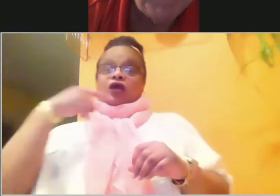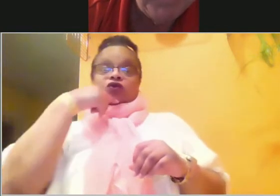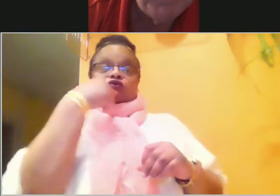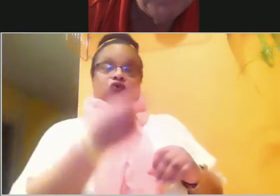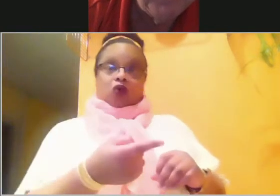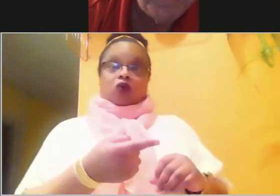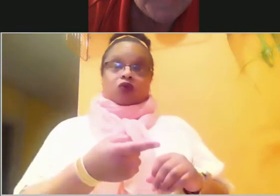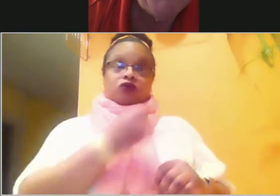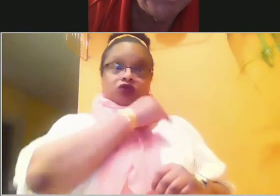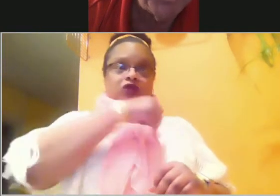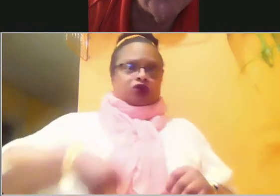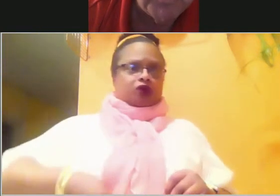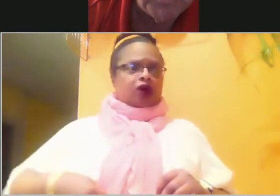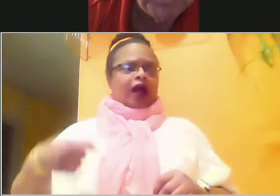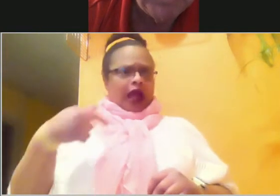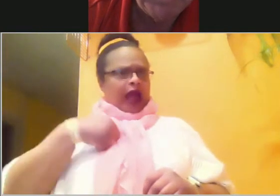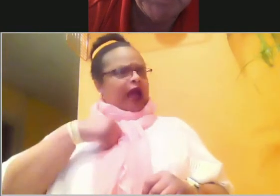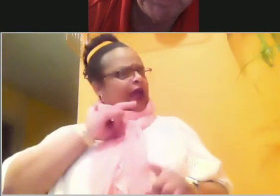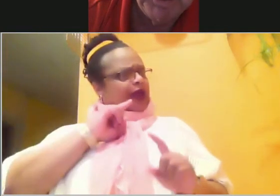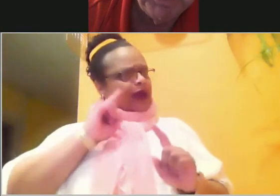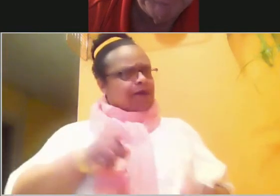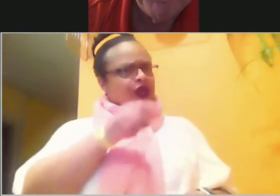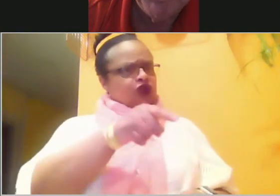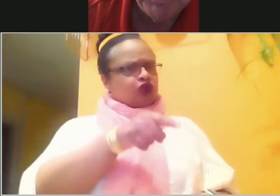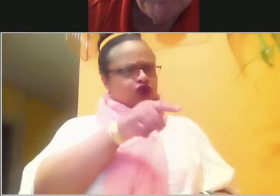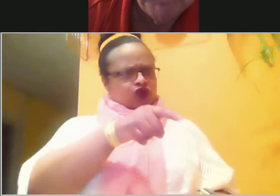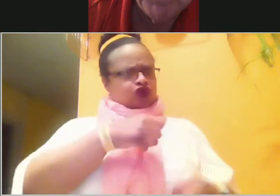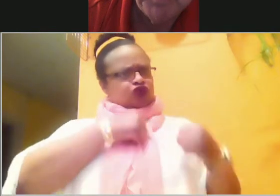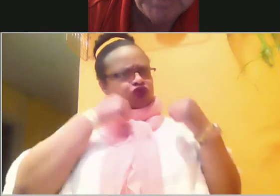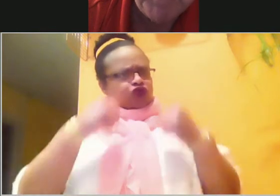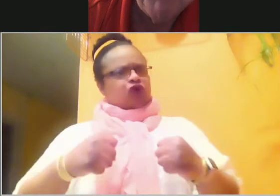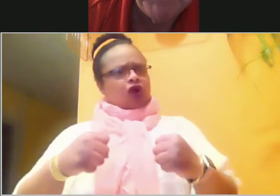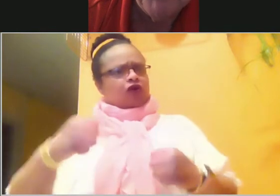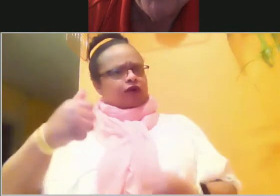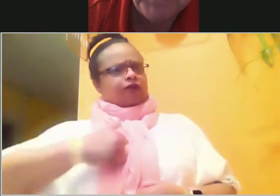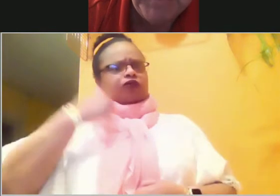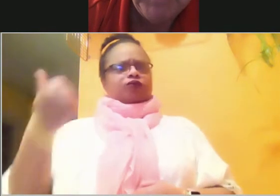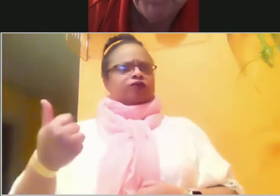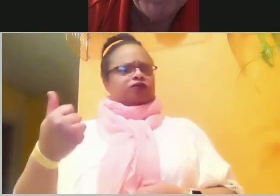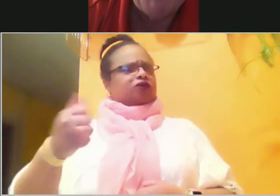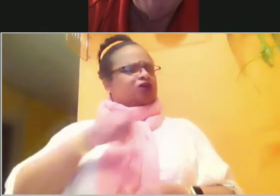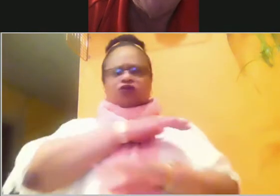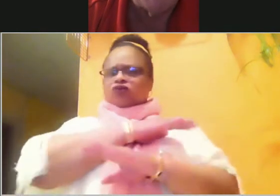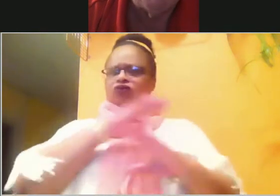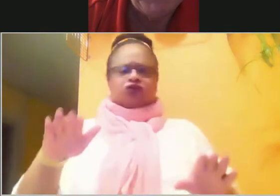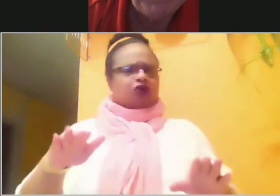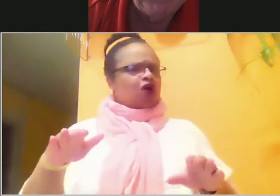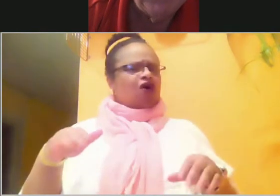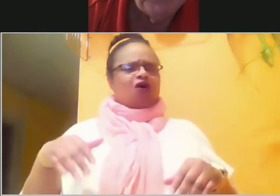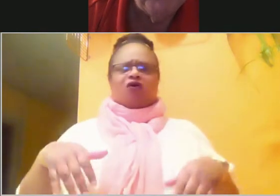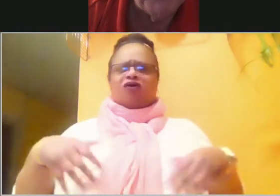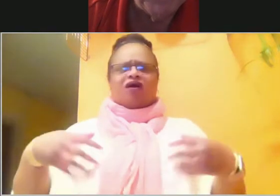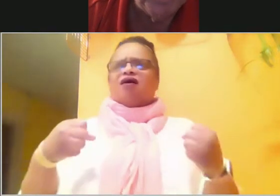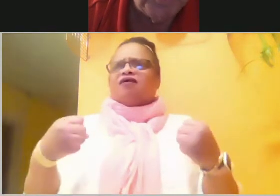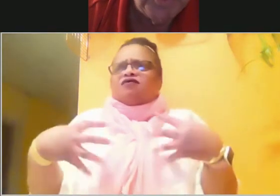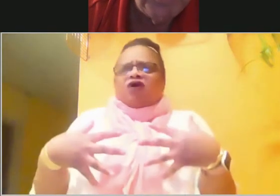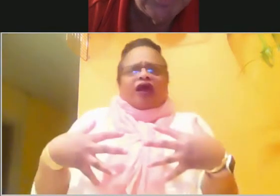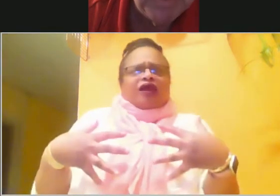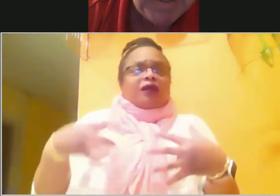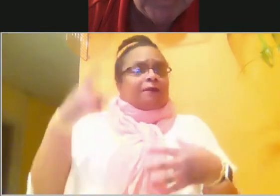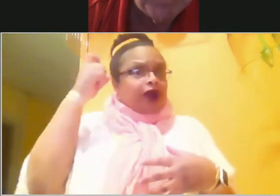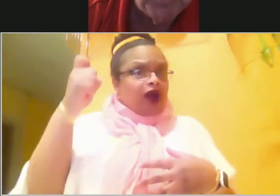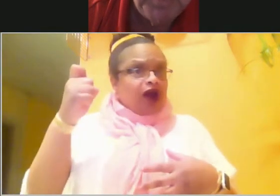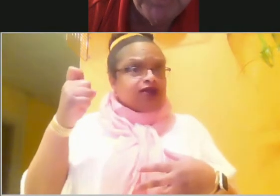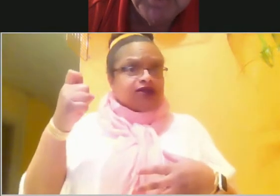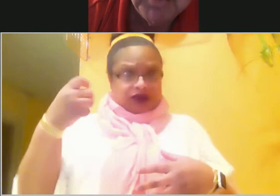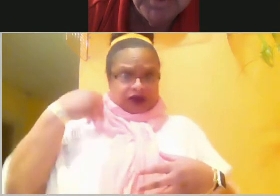not commanded you be strong and good courage? Do not be afraid. Do not be dismayed for the Lord,